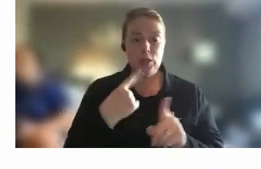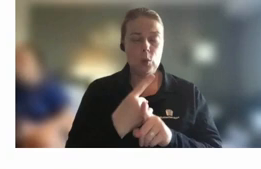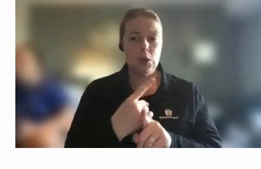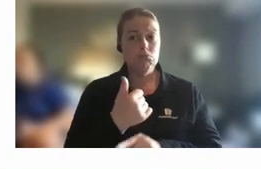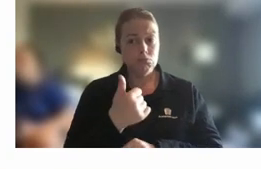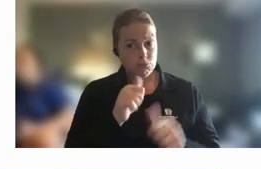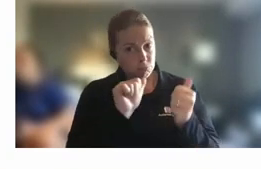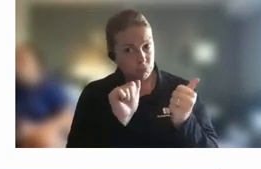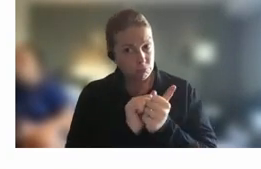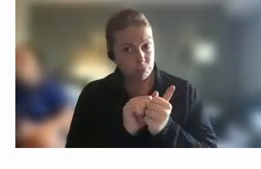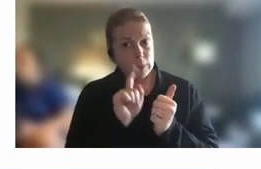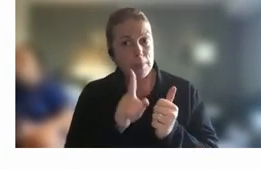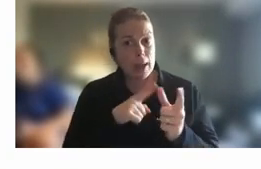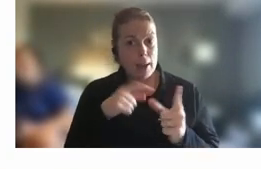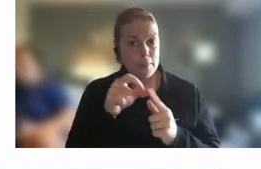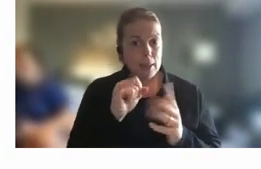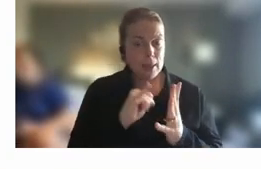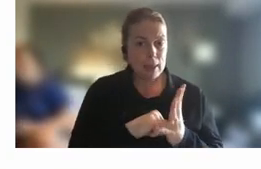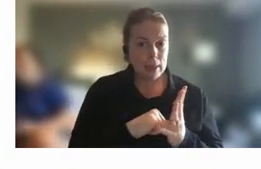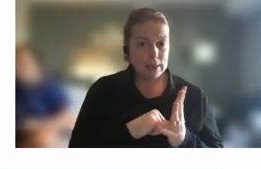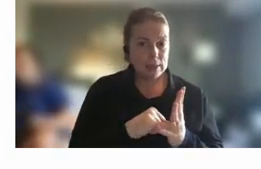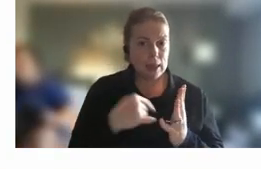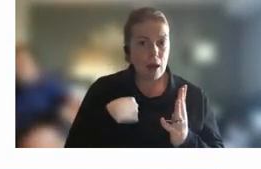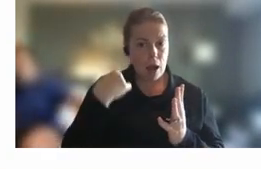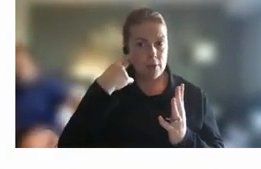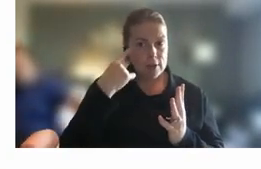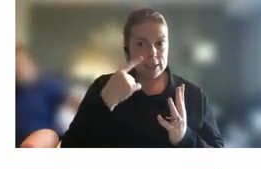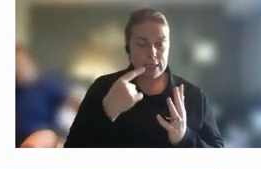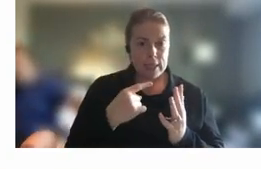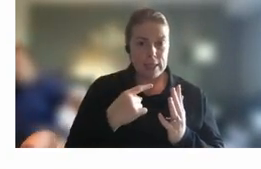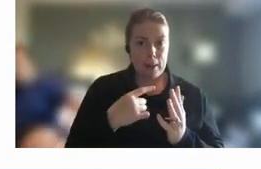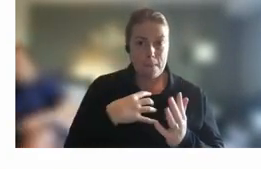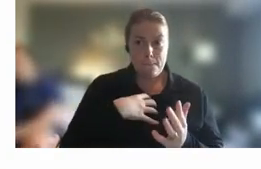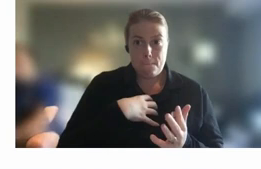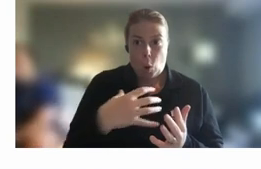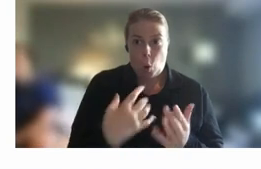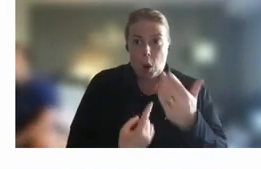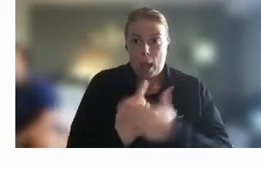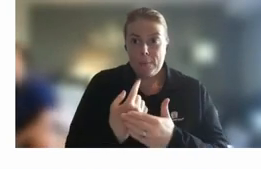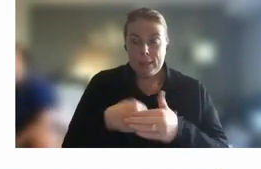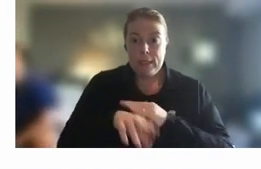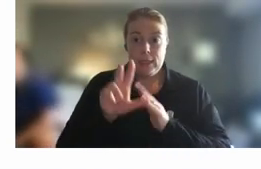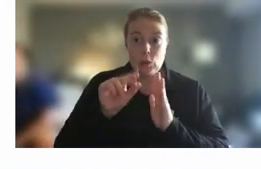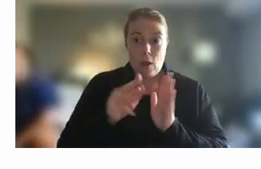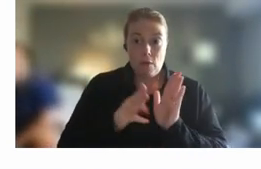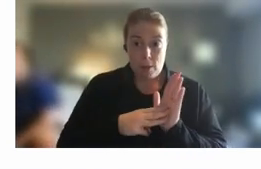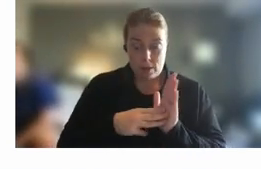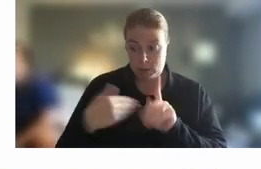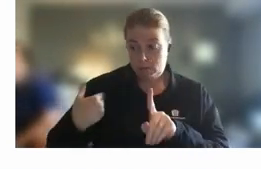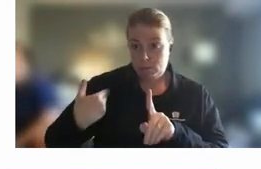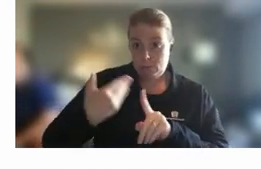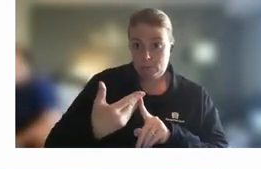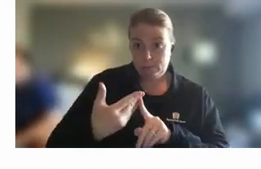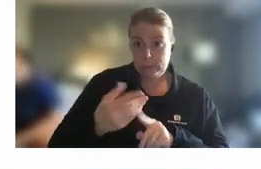in the abs i've seen an increase just in the last 12 months of people looking to do